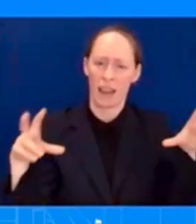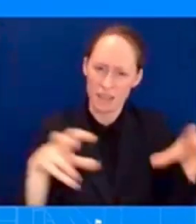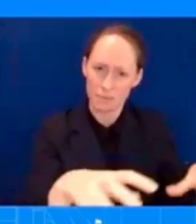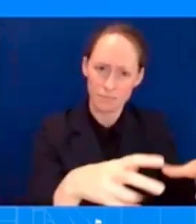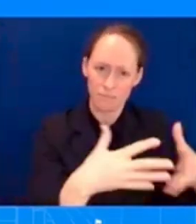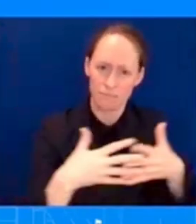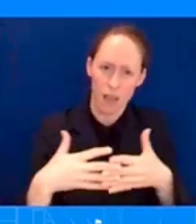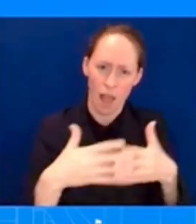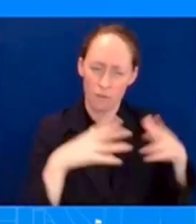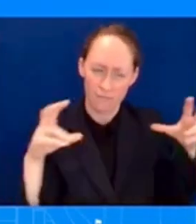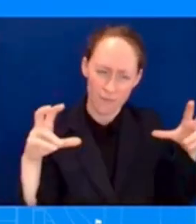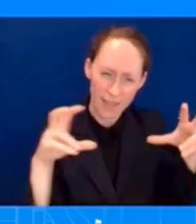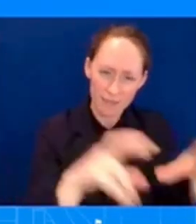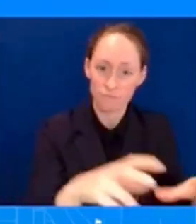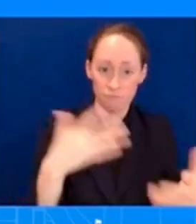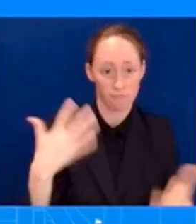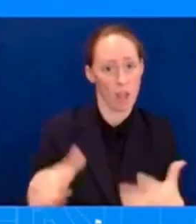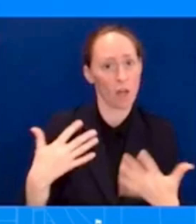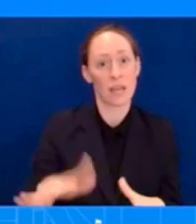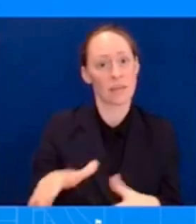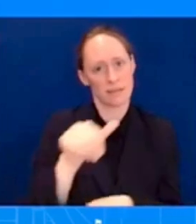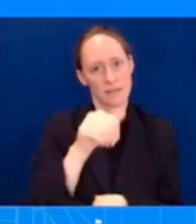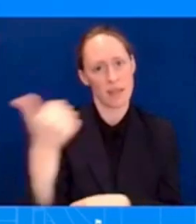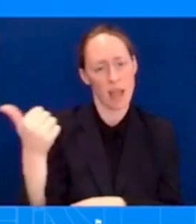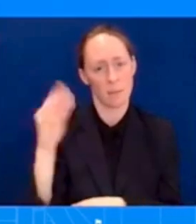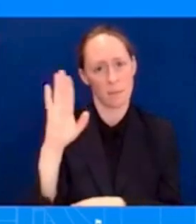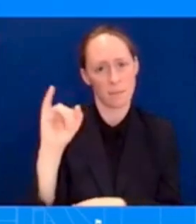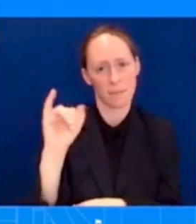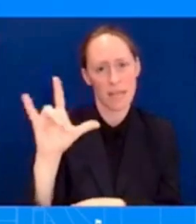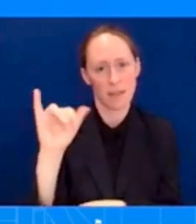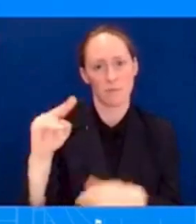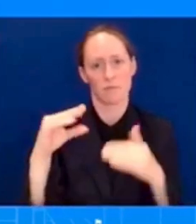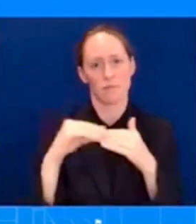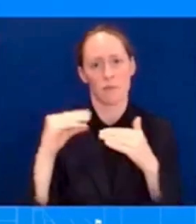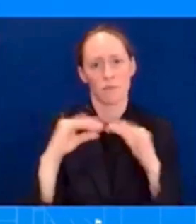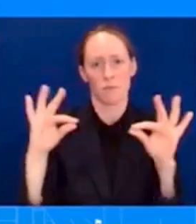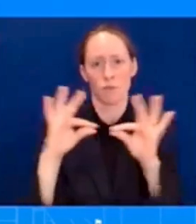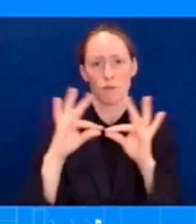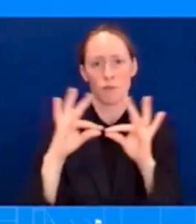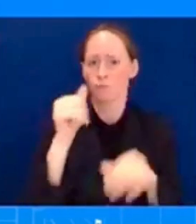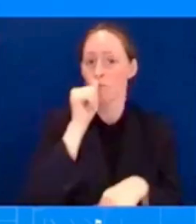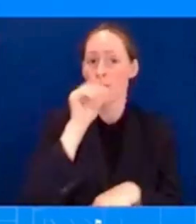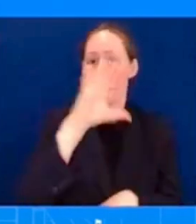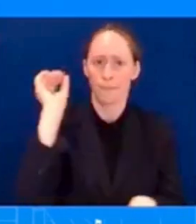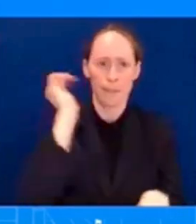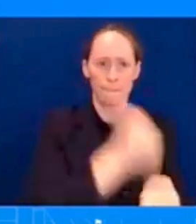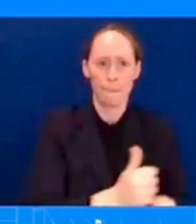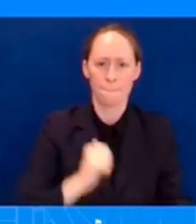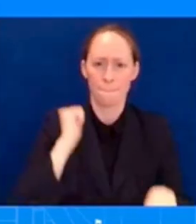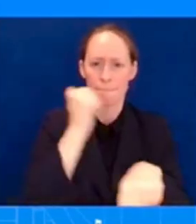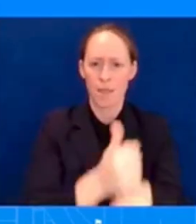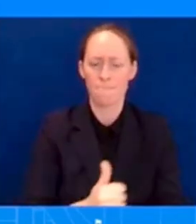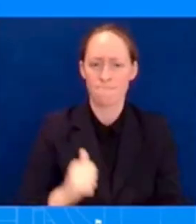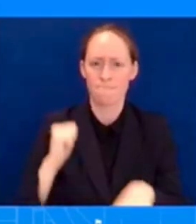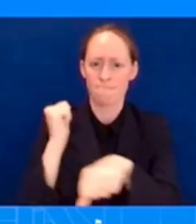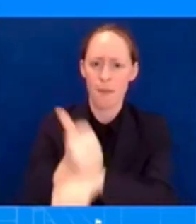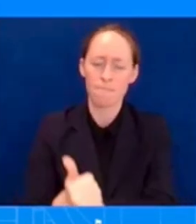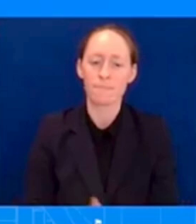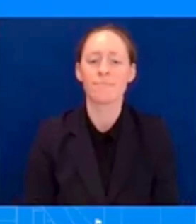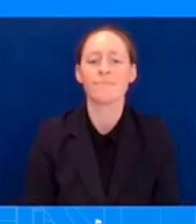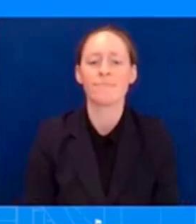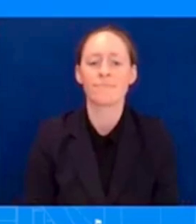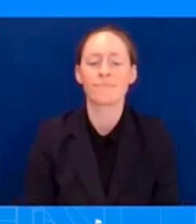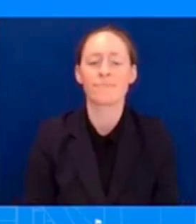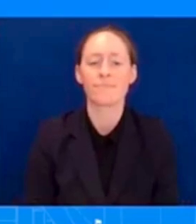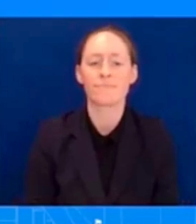manufacturing announced in the last year alone. The Inflation Reduction Act is lowering energy costs, with several utility